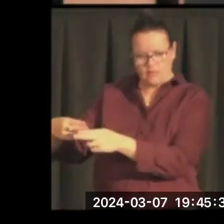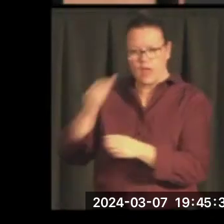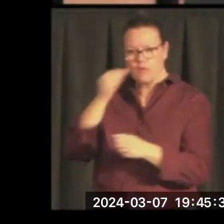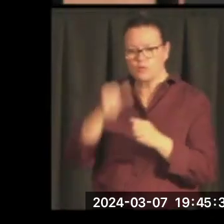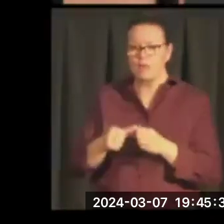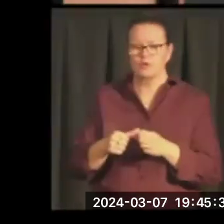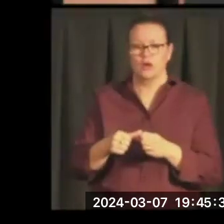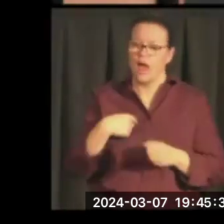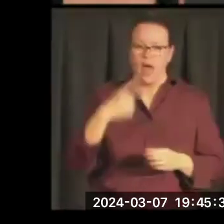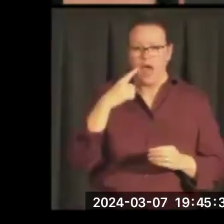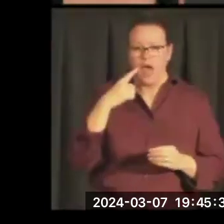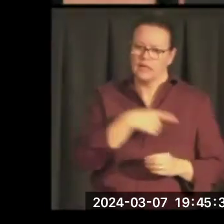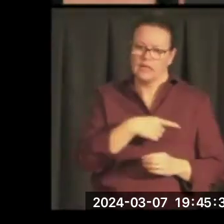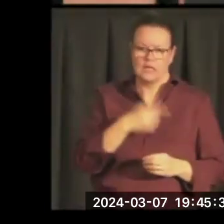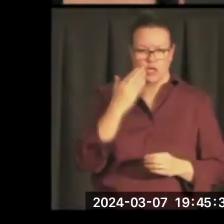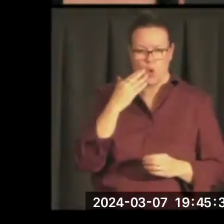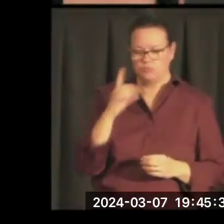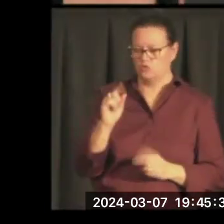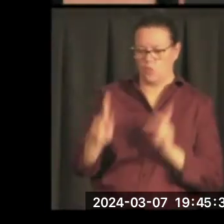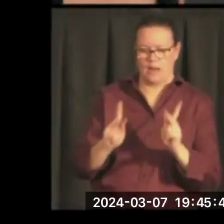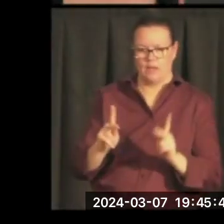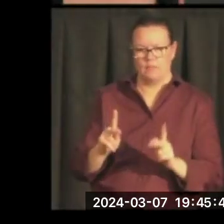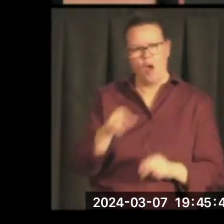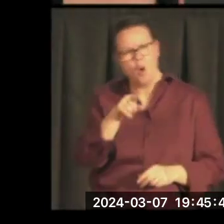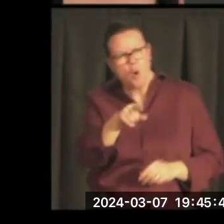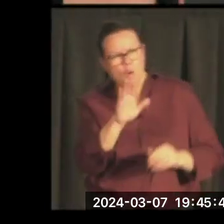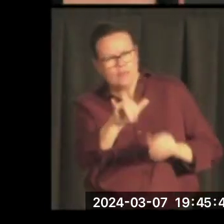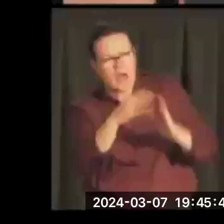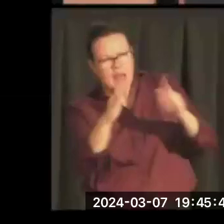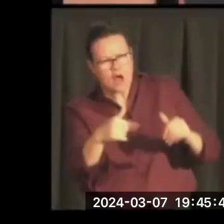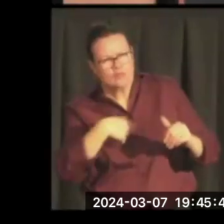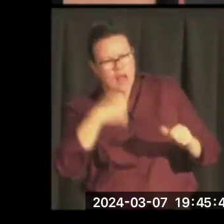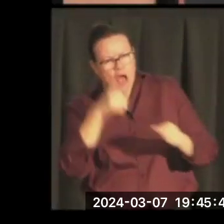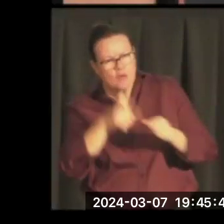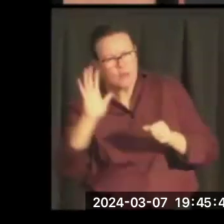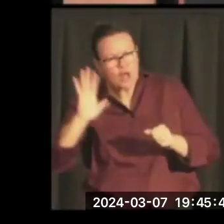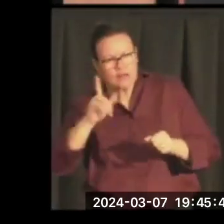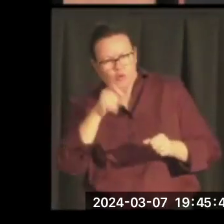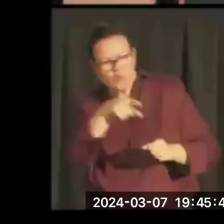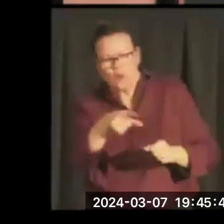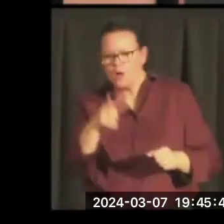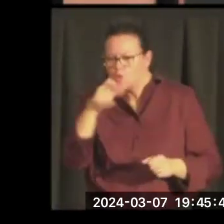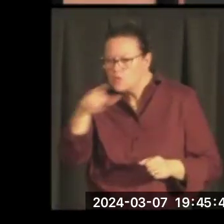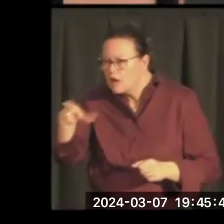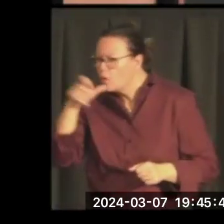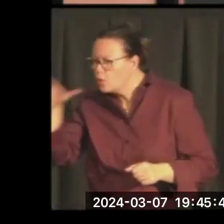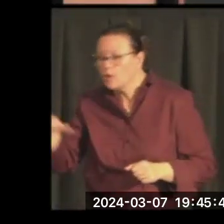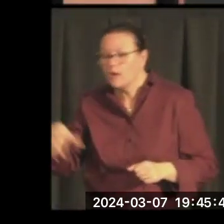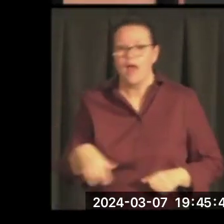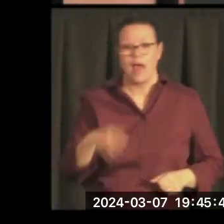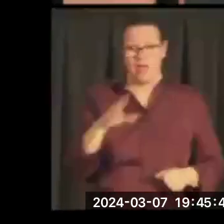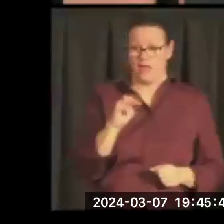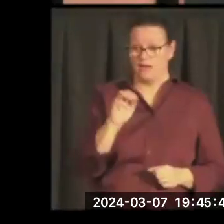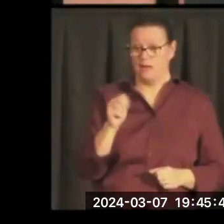he must have named 20 different people that used to live there. Maureen turned to him and she said, oh dear, remember how happy we were